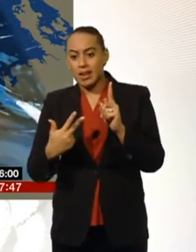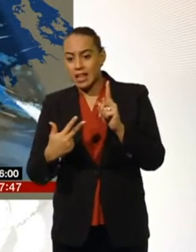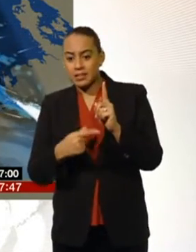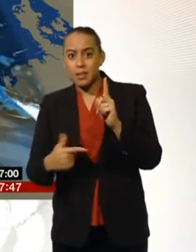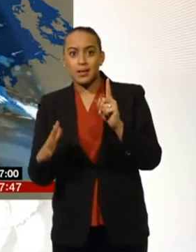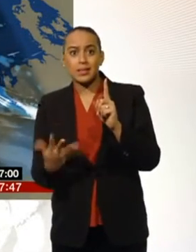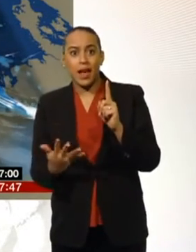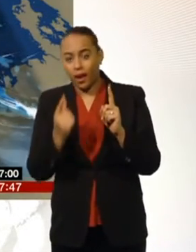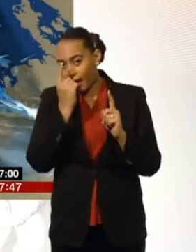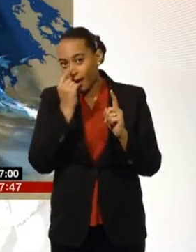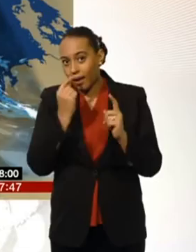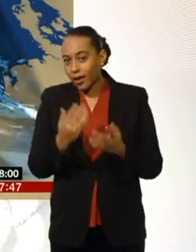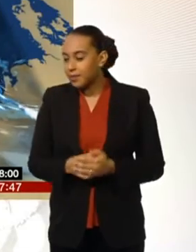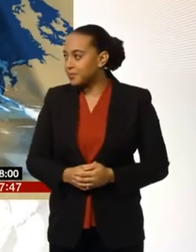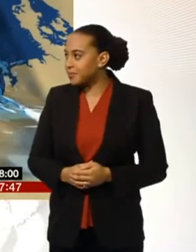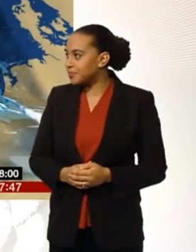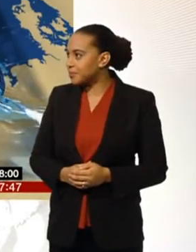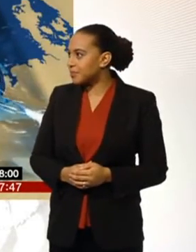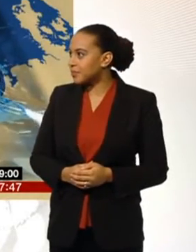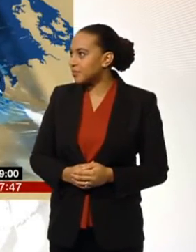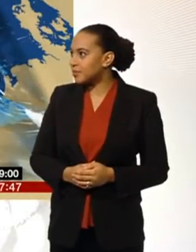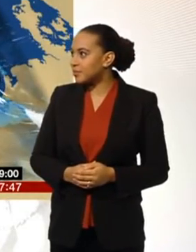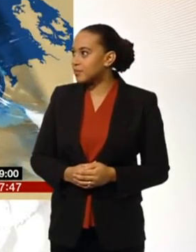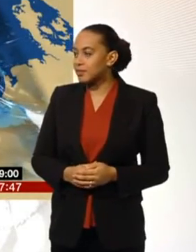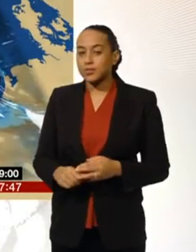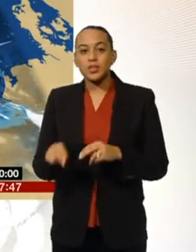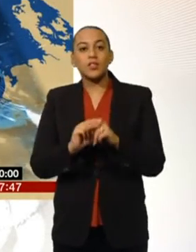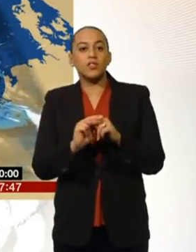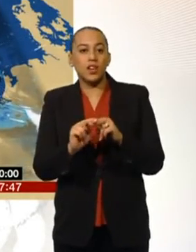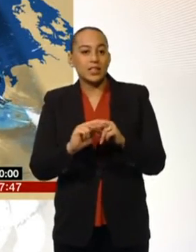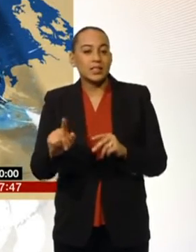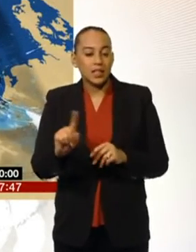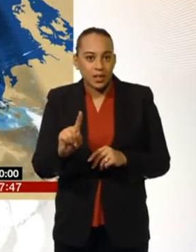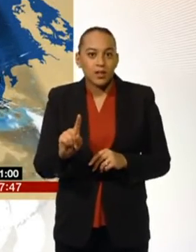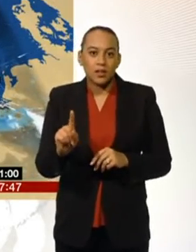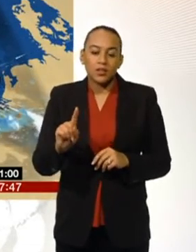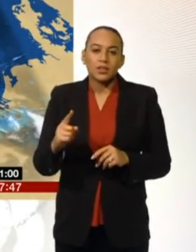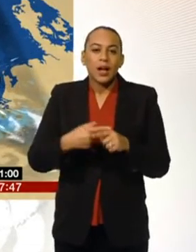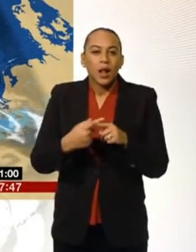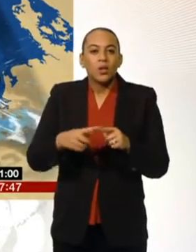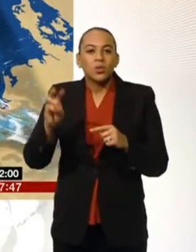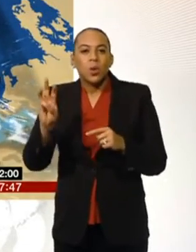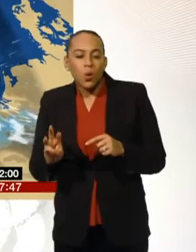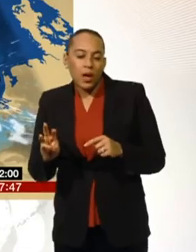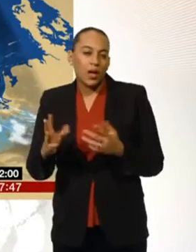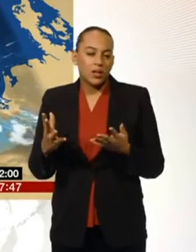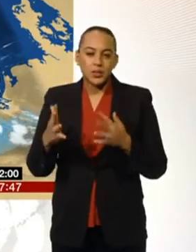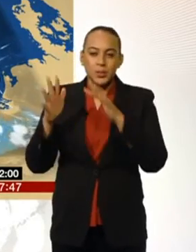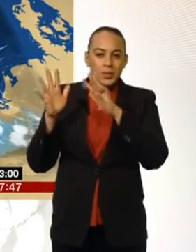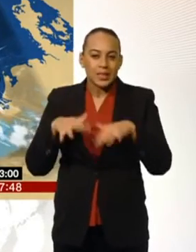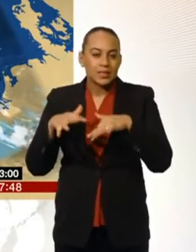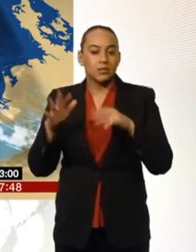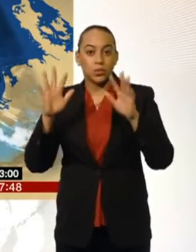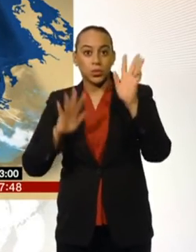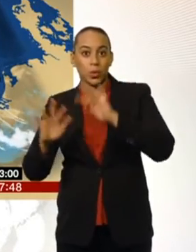in parts of central Scotland. And then in two Friday, a drier start by and large, particularly for England and Wales. There'll be a few sleet and snow showers. The odd